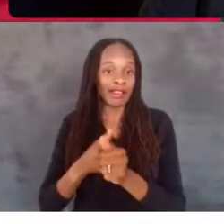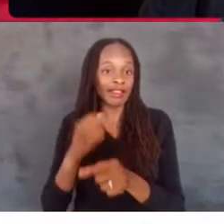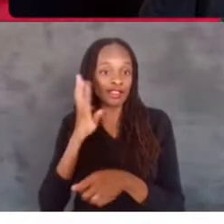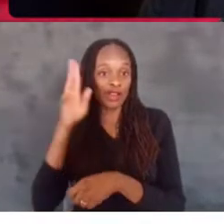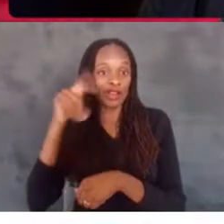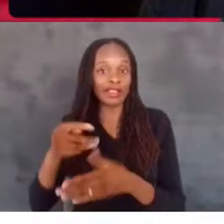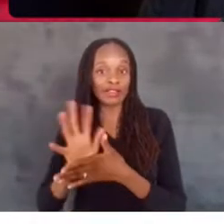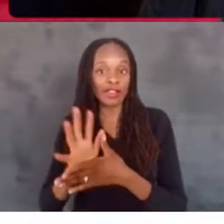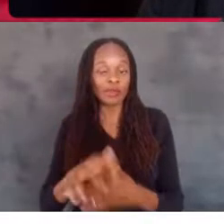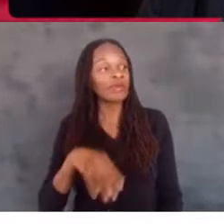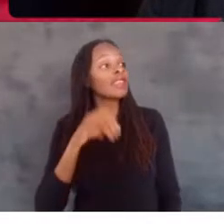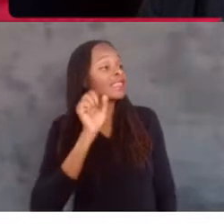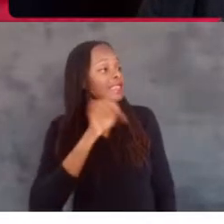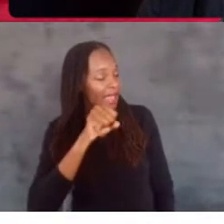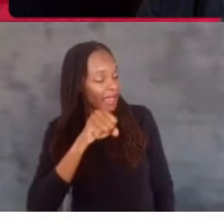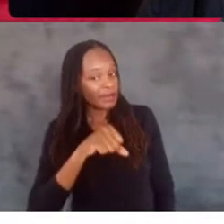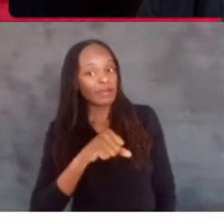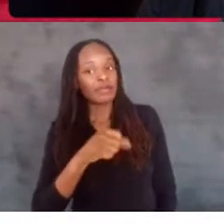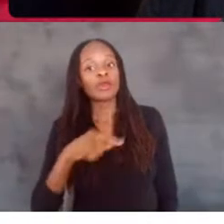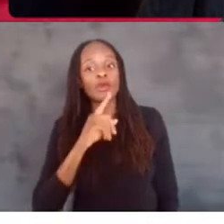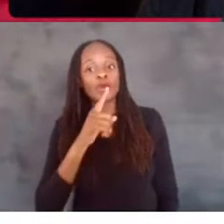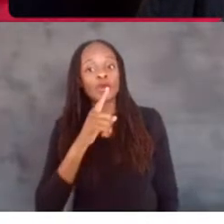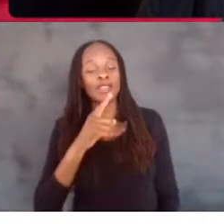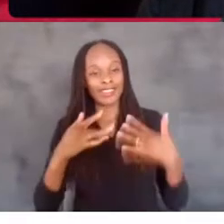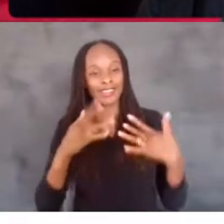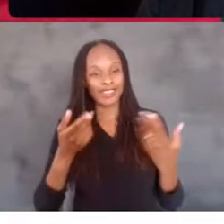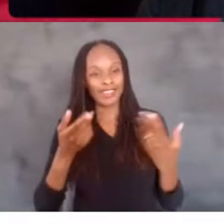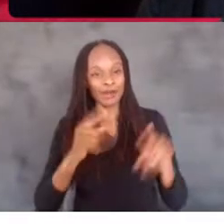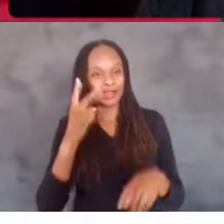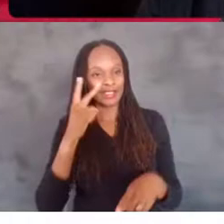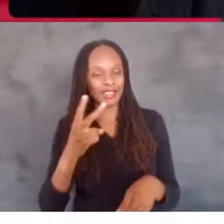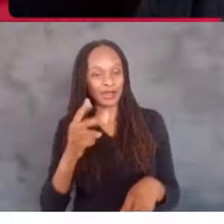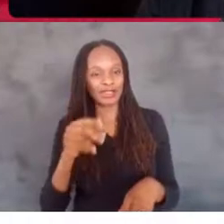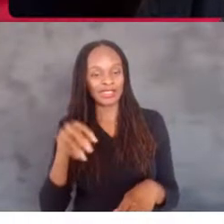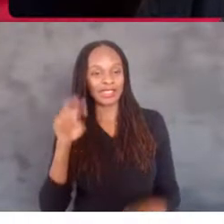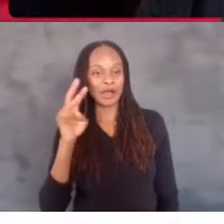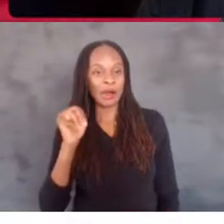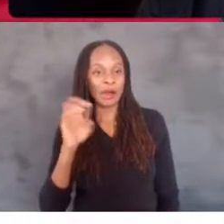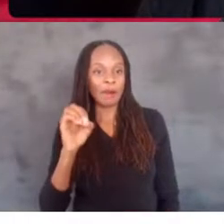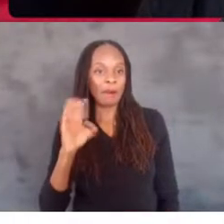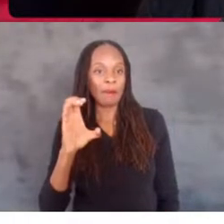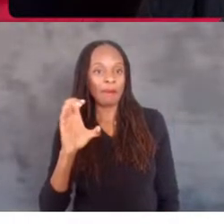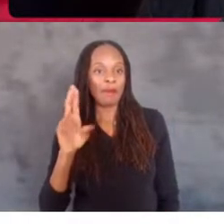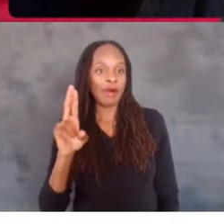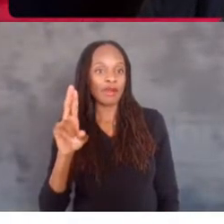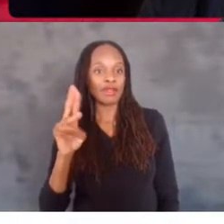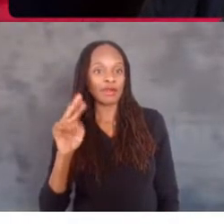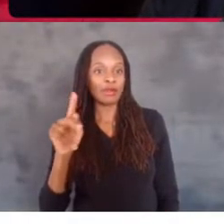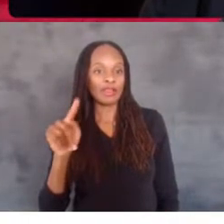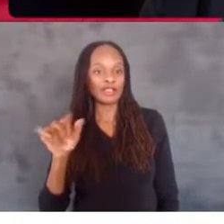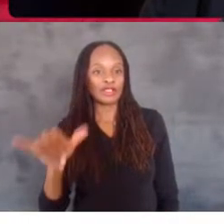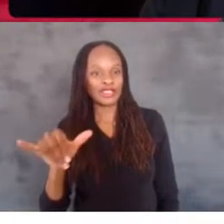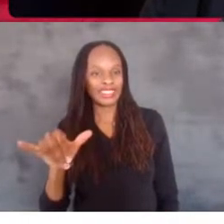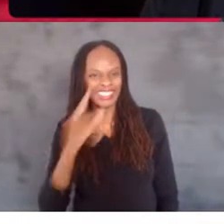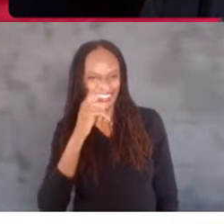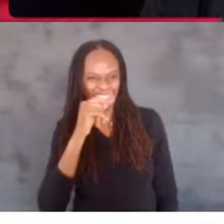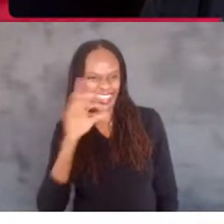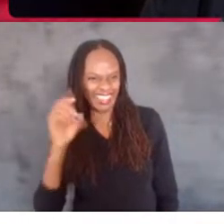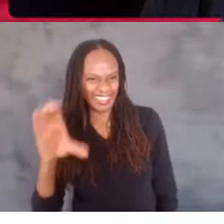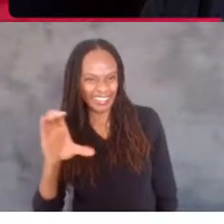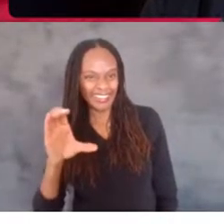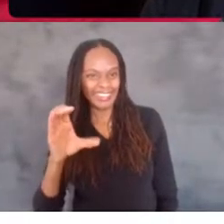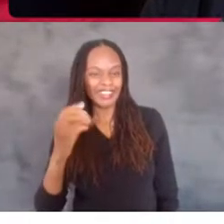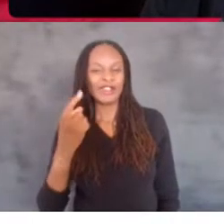So we got really excited when we saw that it was going to be mockumentary. It's one of our favorite genres to watch. And